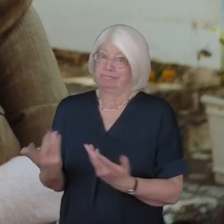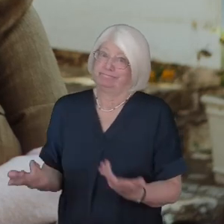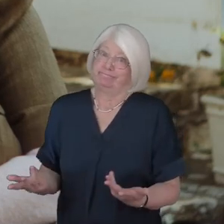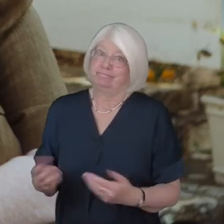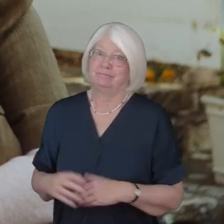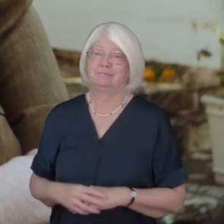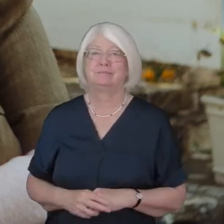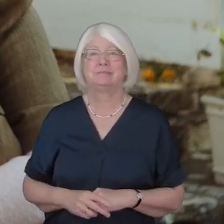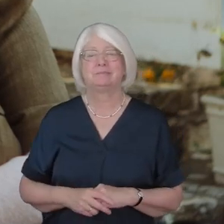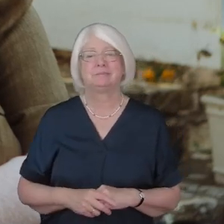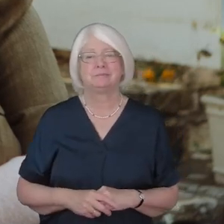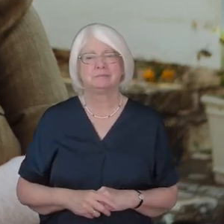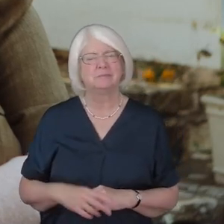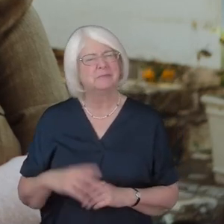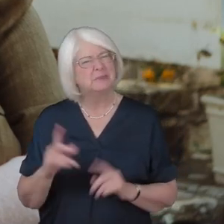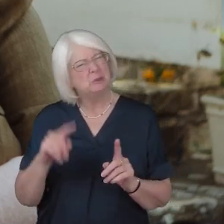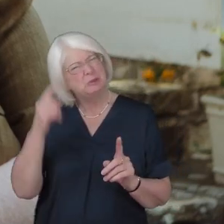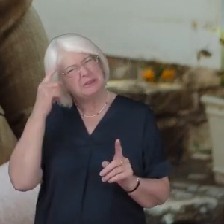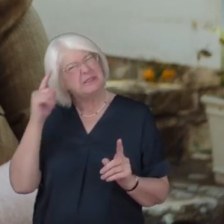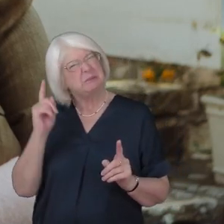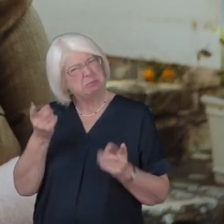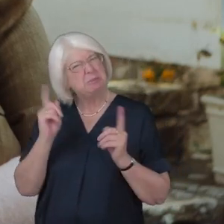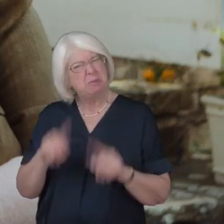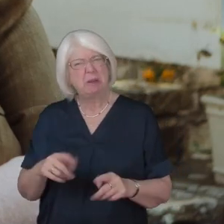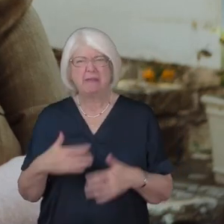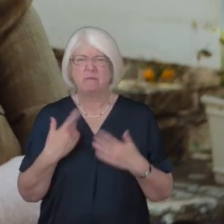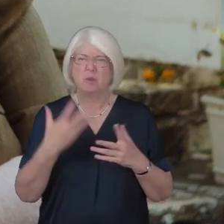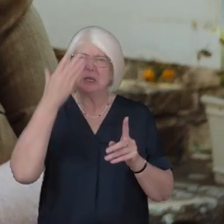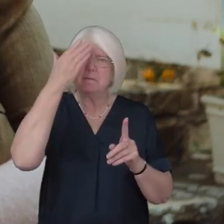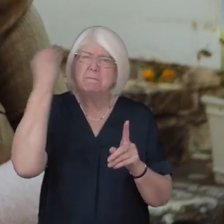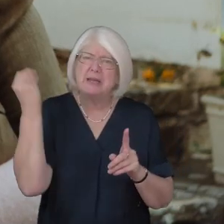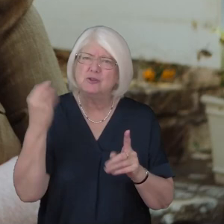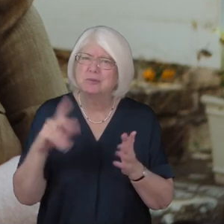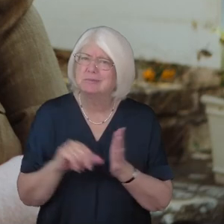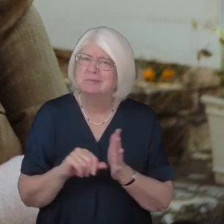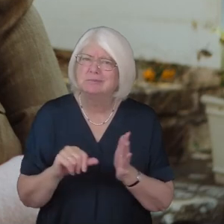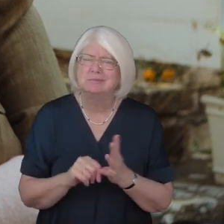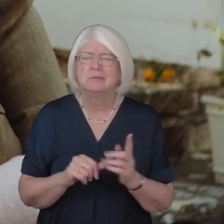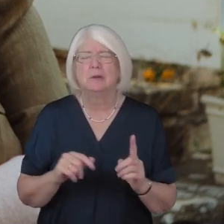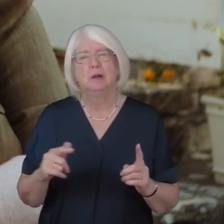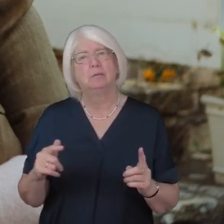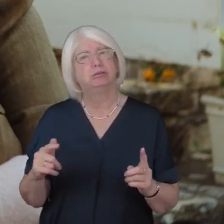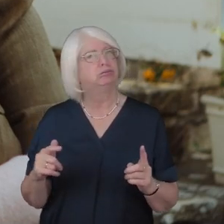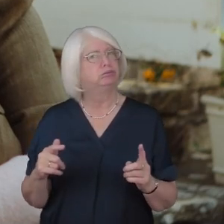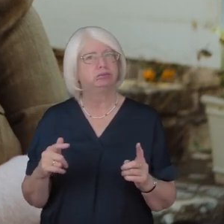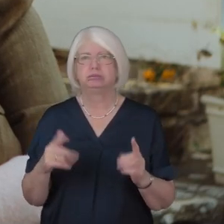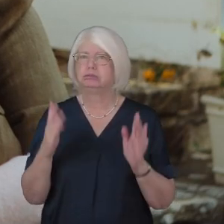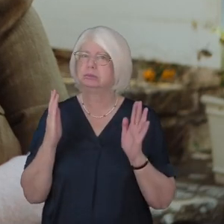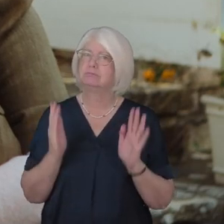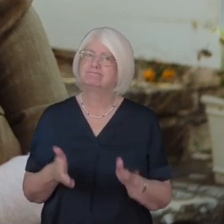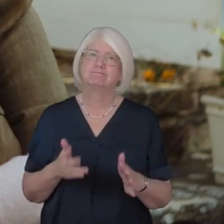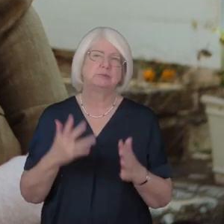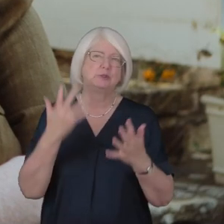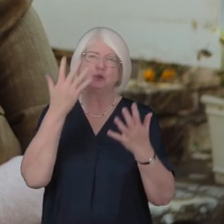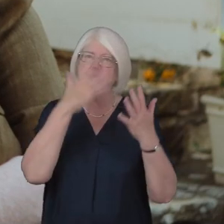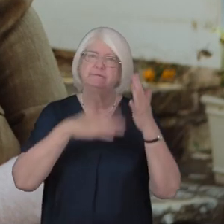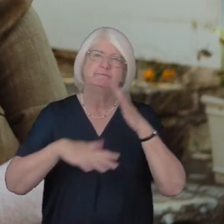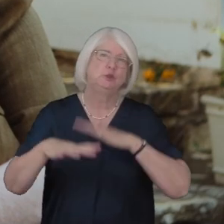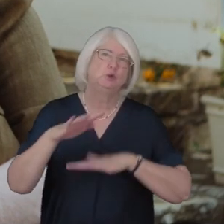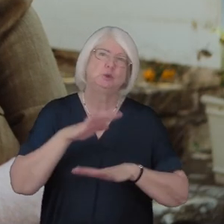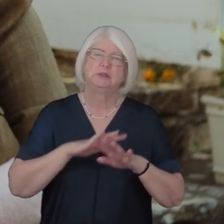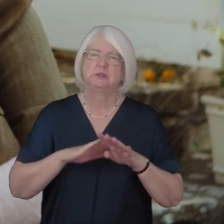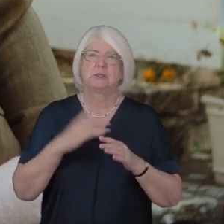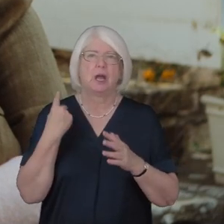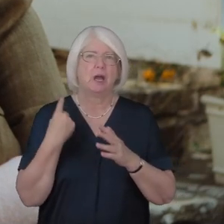what impact do you think this is having on people living with dementia it just must be so confusing and